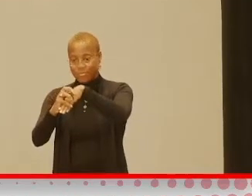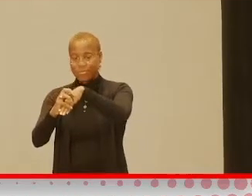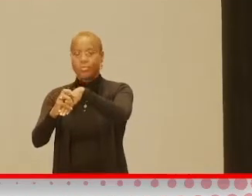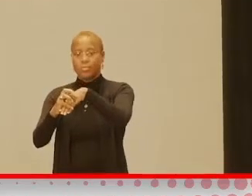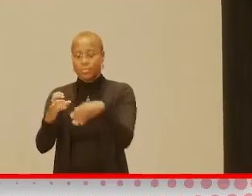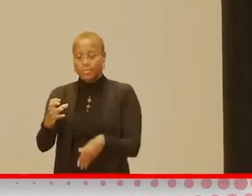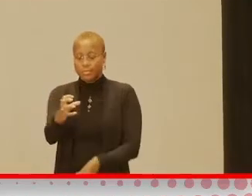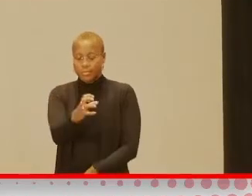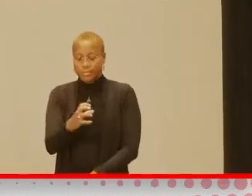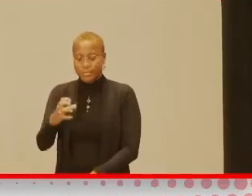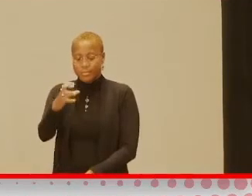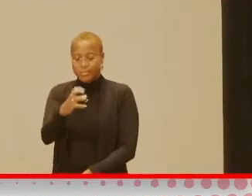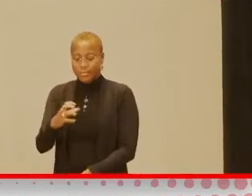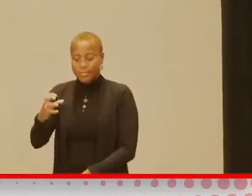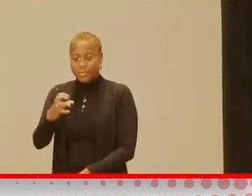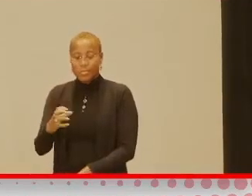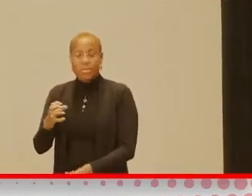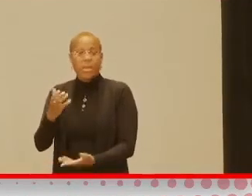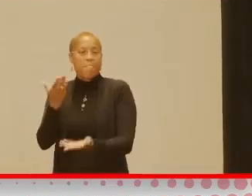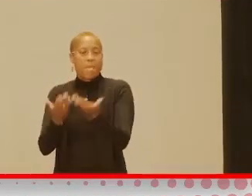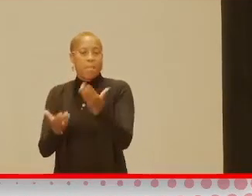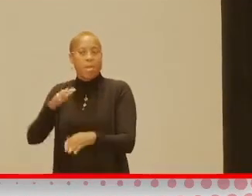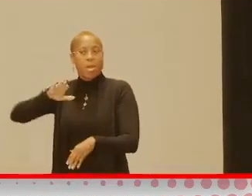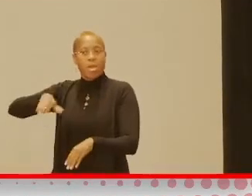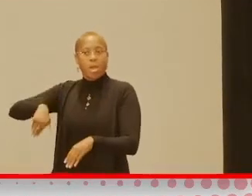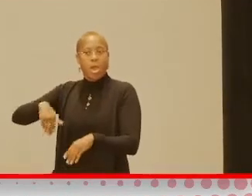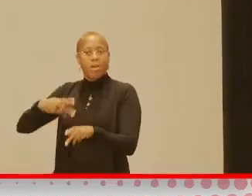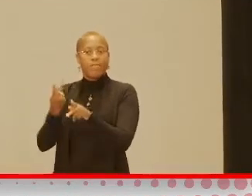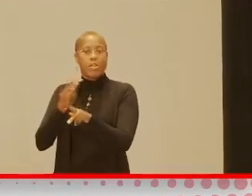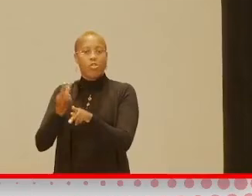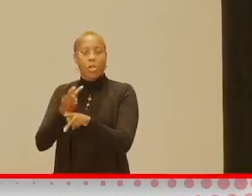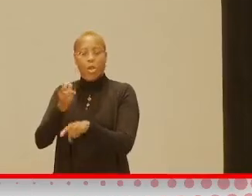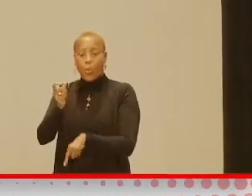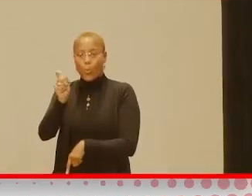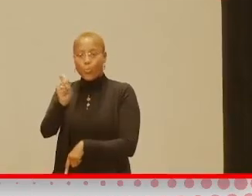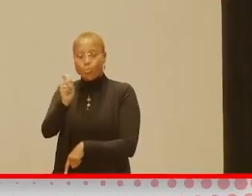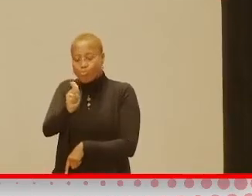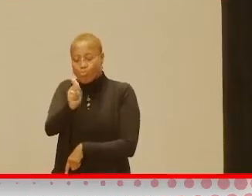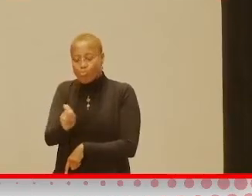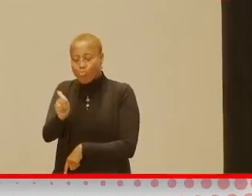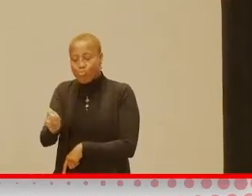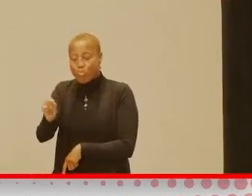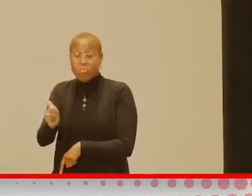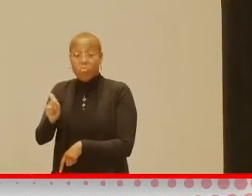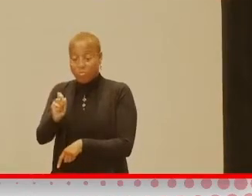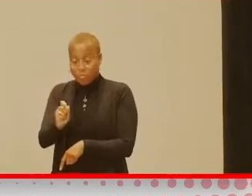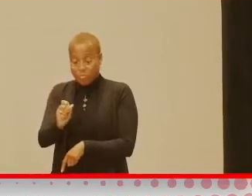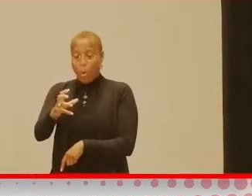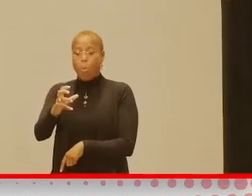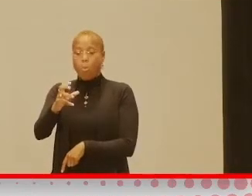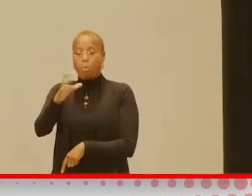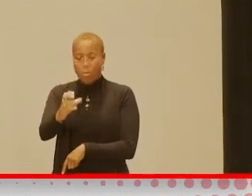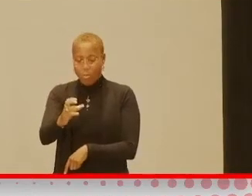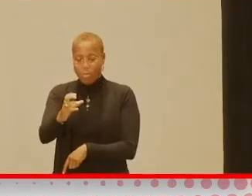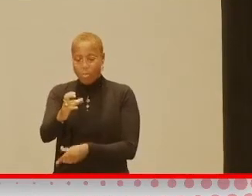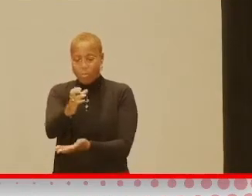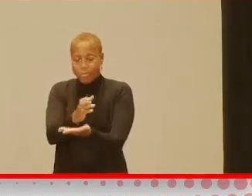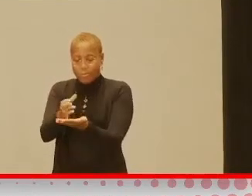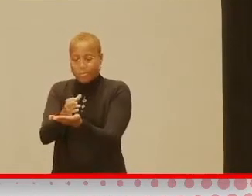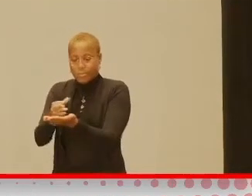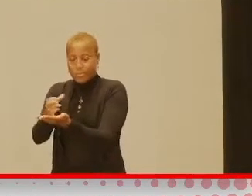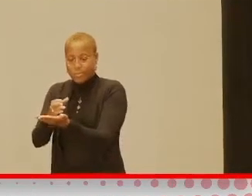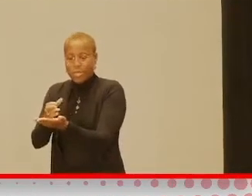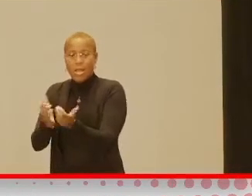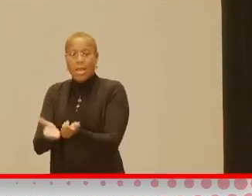you know, if they haven't quite figured out that grip and those fine motor skills yet, you know, given something to them to help them be successful.